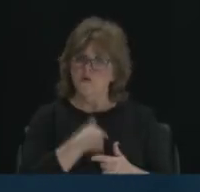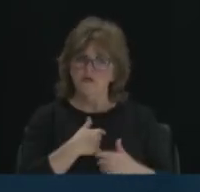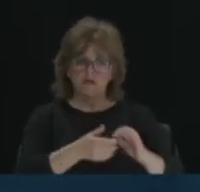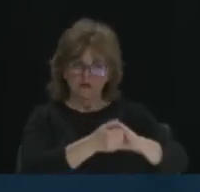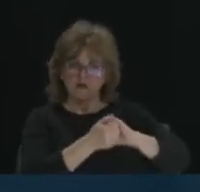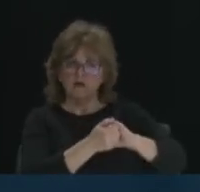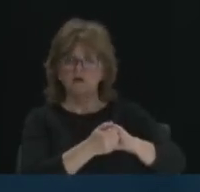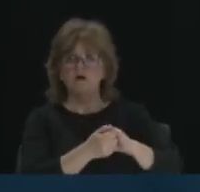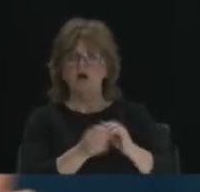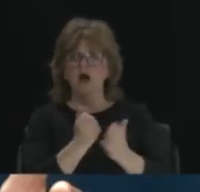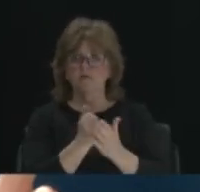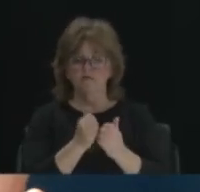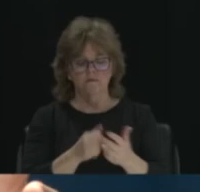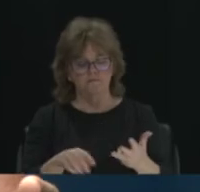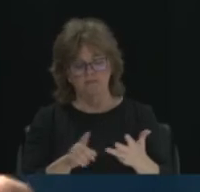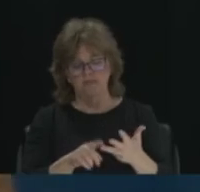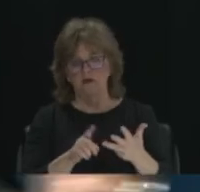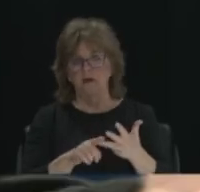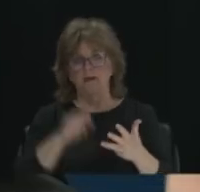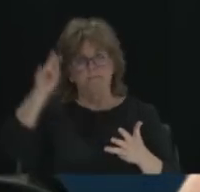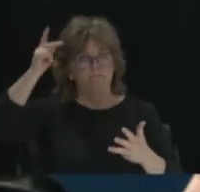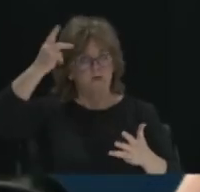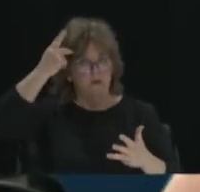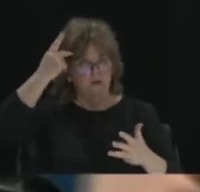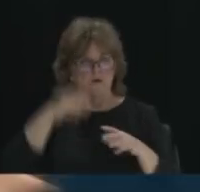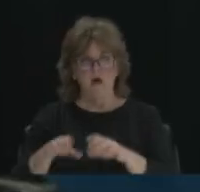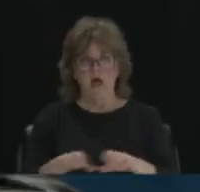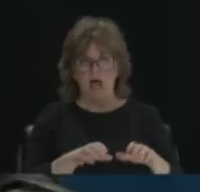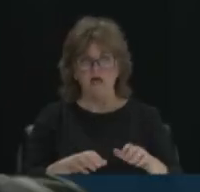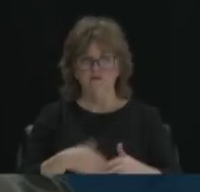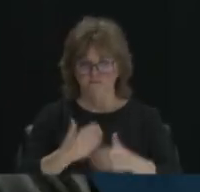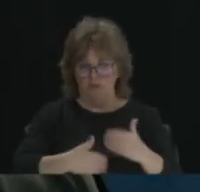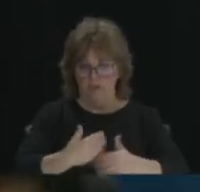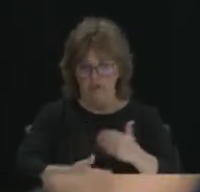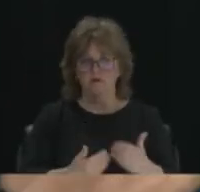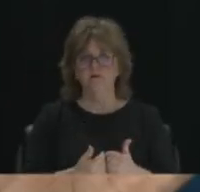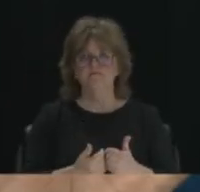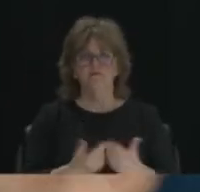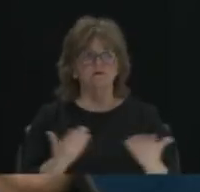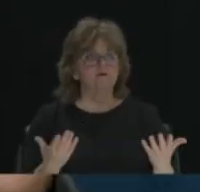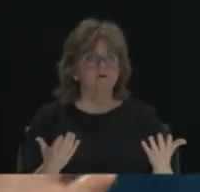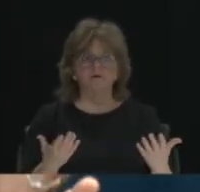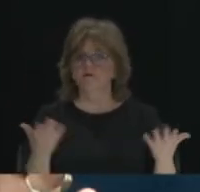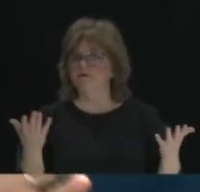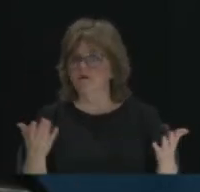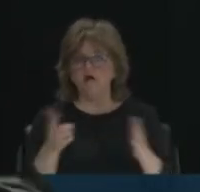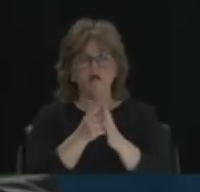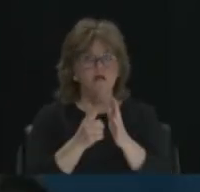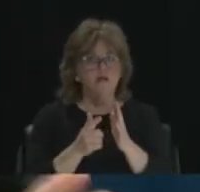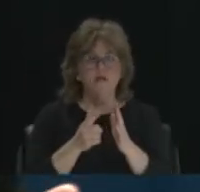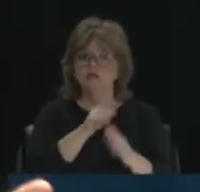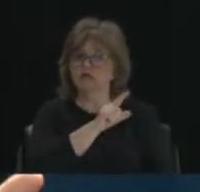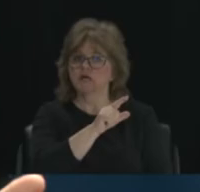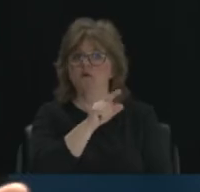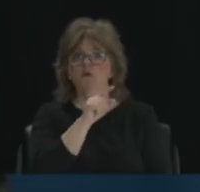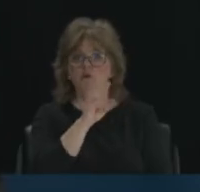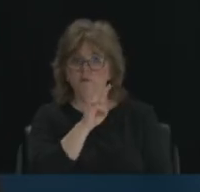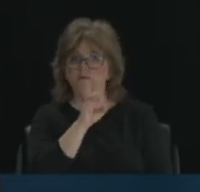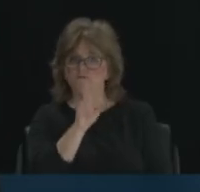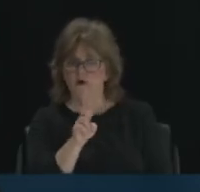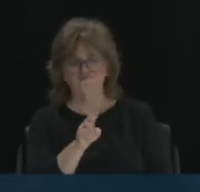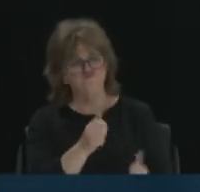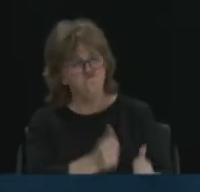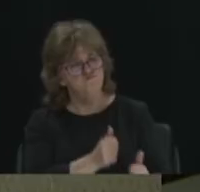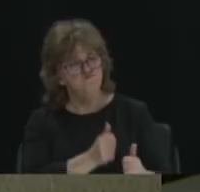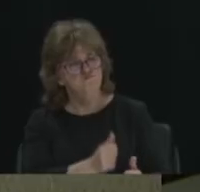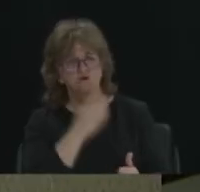And then political action, of course. You know, that's what y'all do. Hey, hands down, League of Women Voters does a great job. You know,